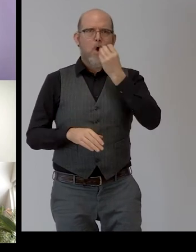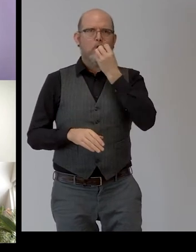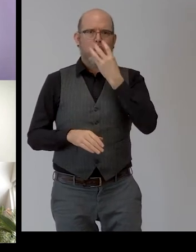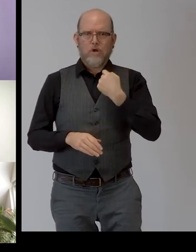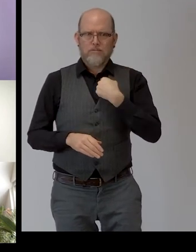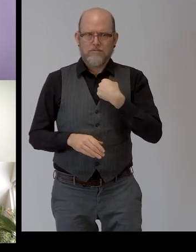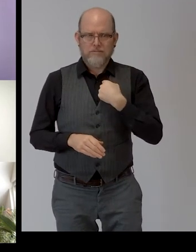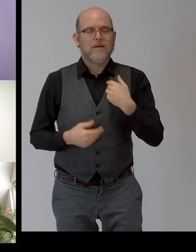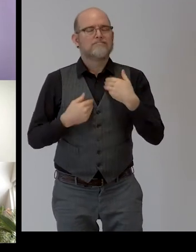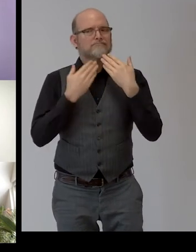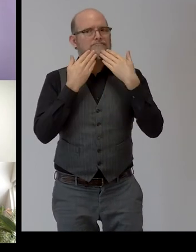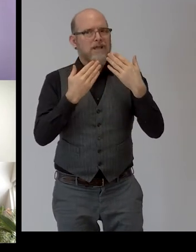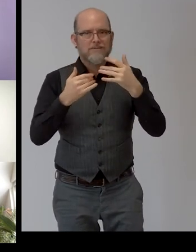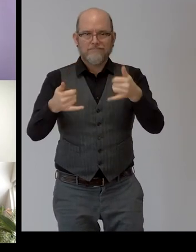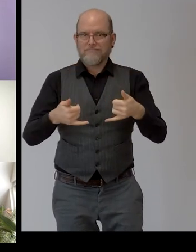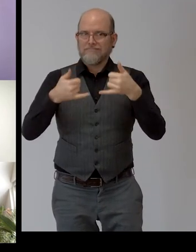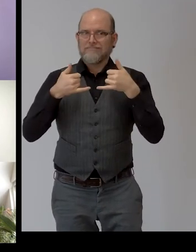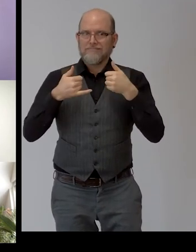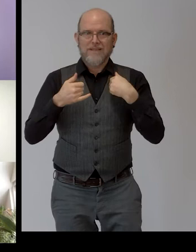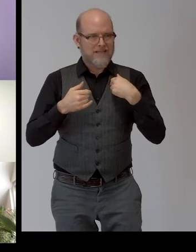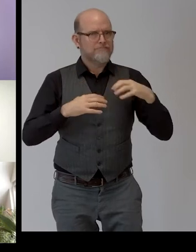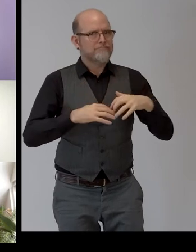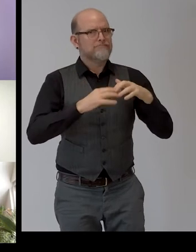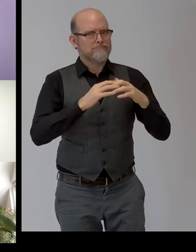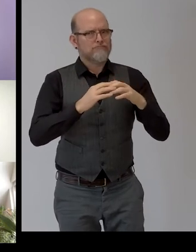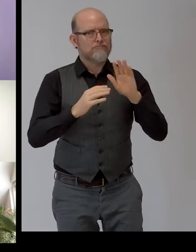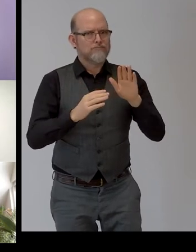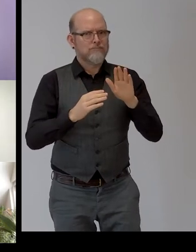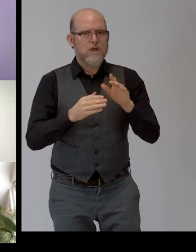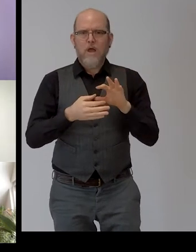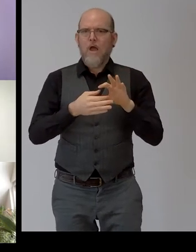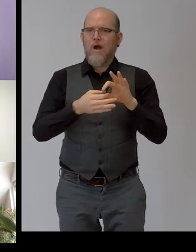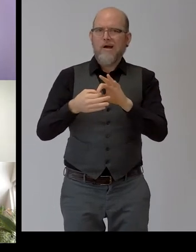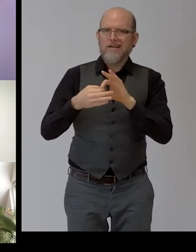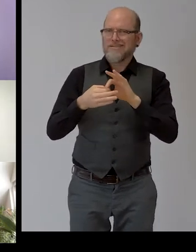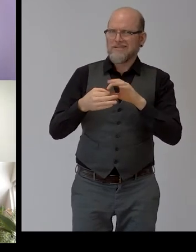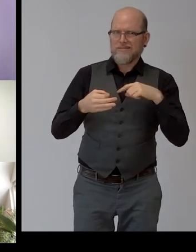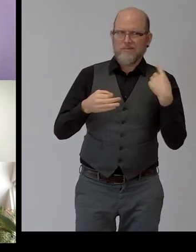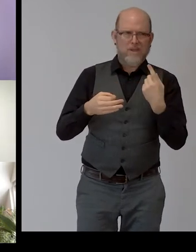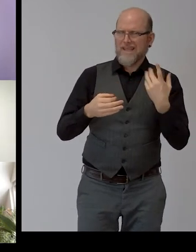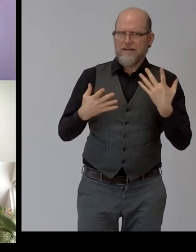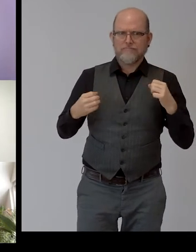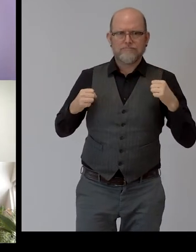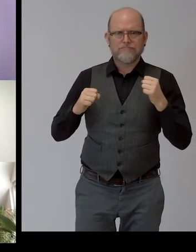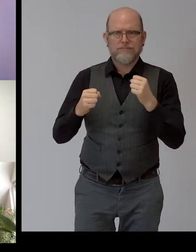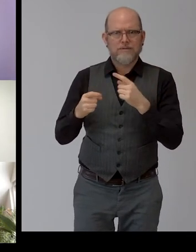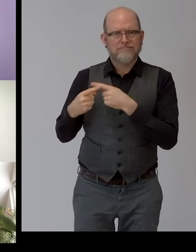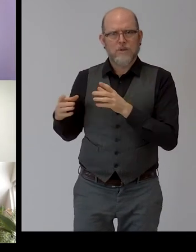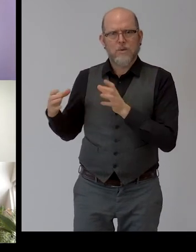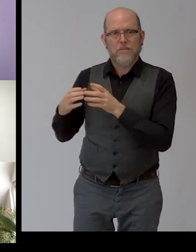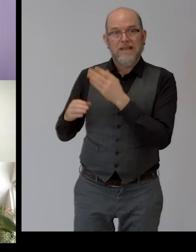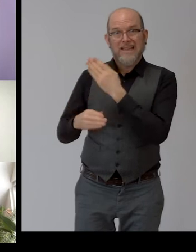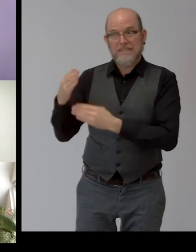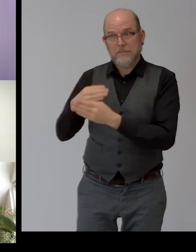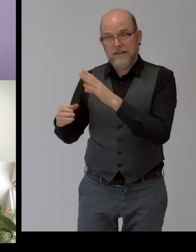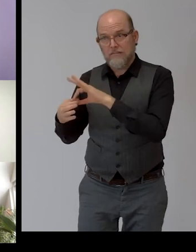founder of this organization with Saphir Lovisian. We are a group of passionate people with and without disabilities to use our human